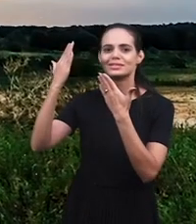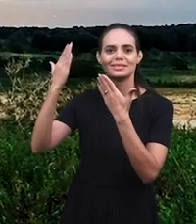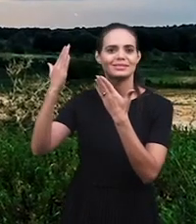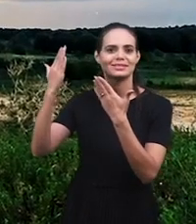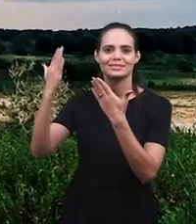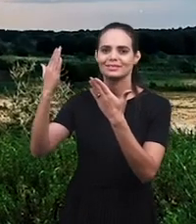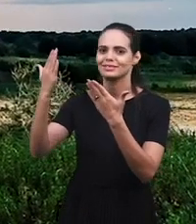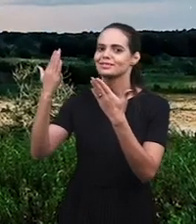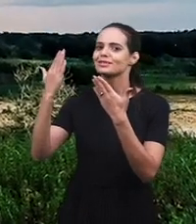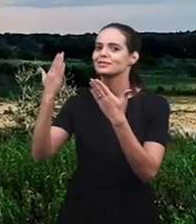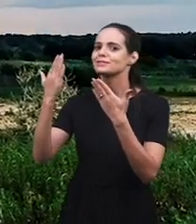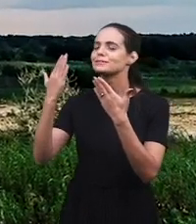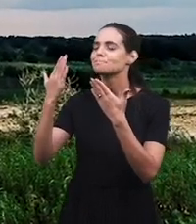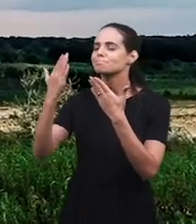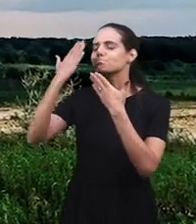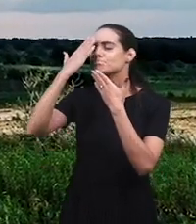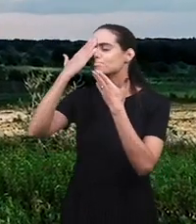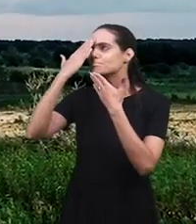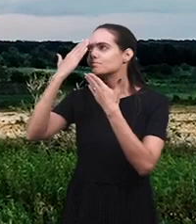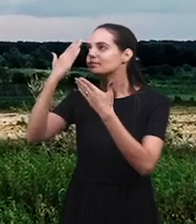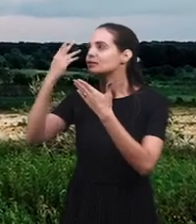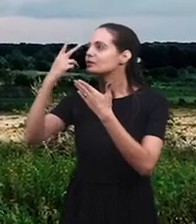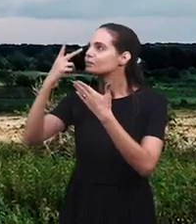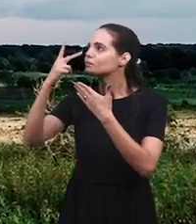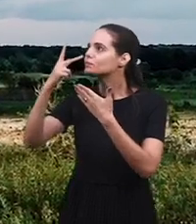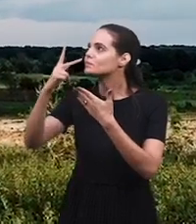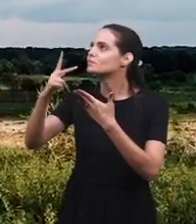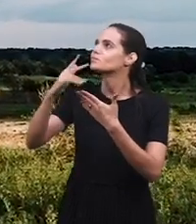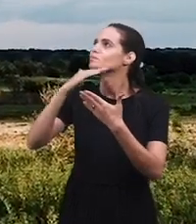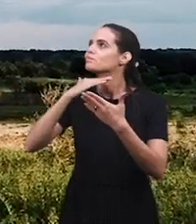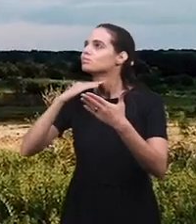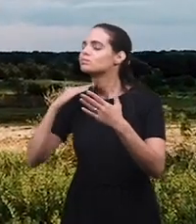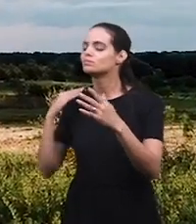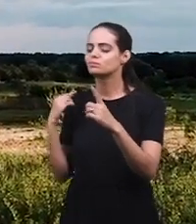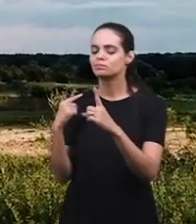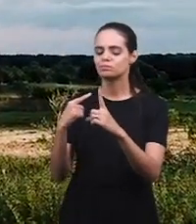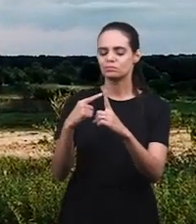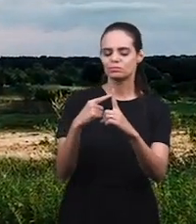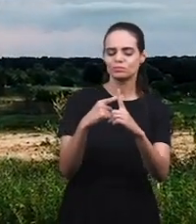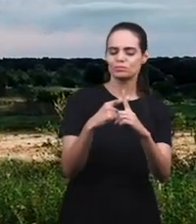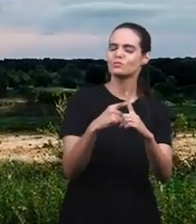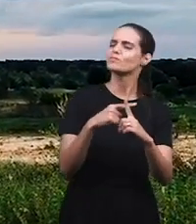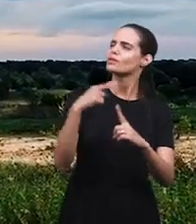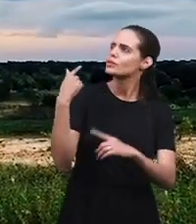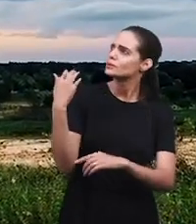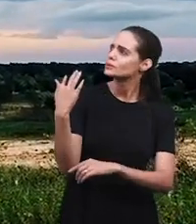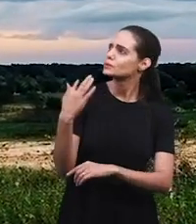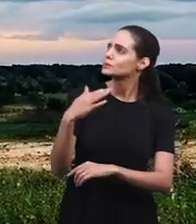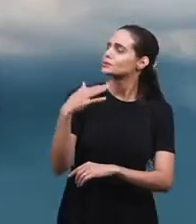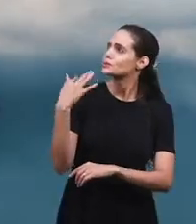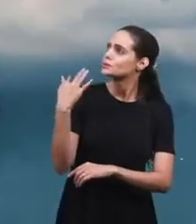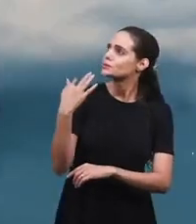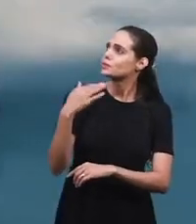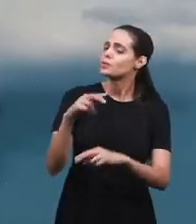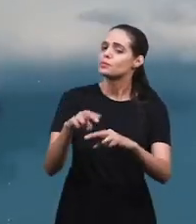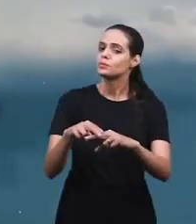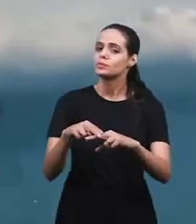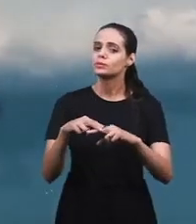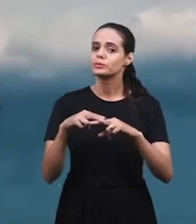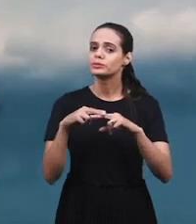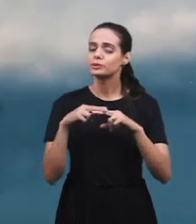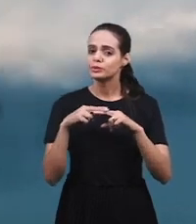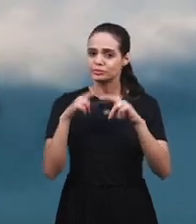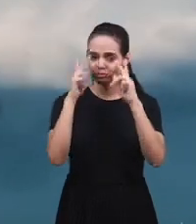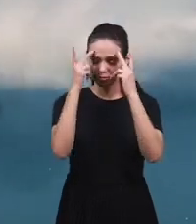Your sacrifice is marked by the Lord, for